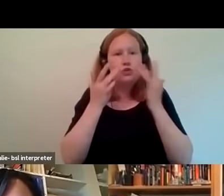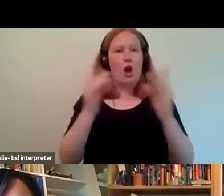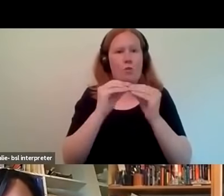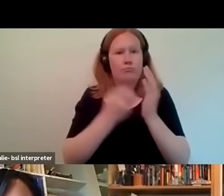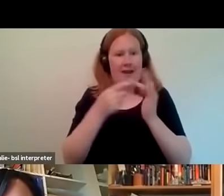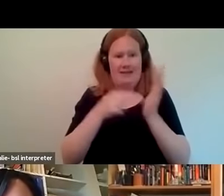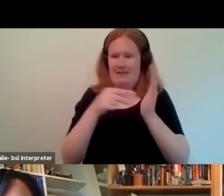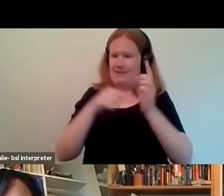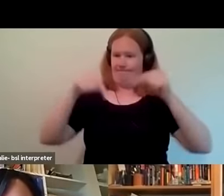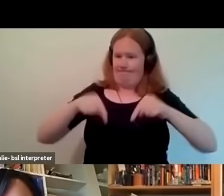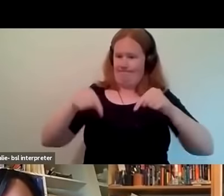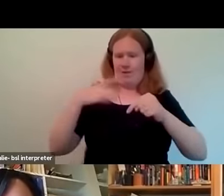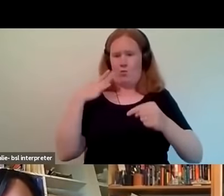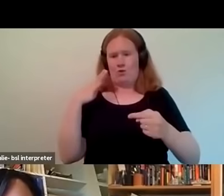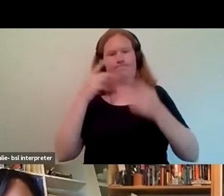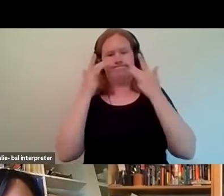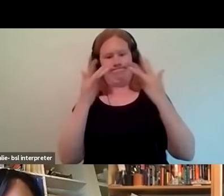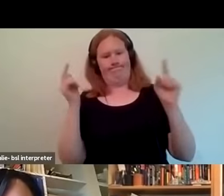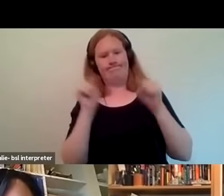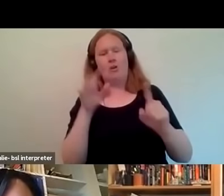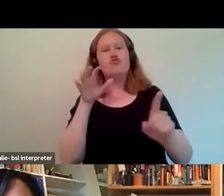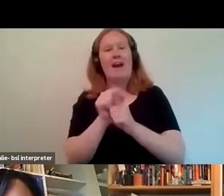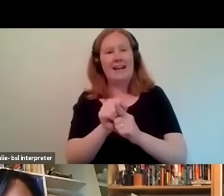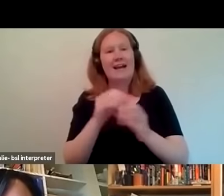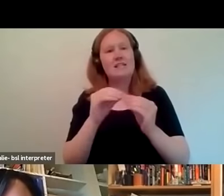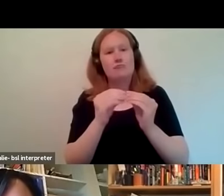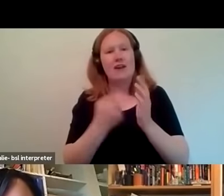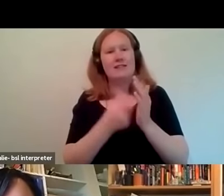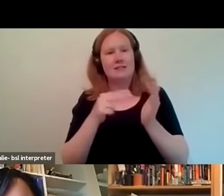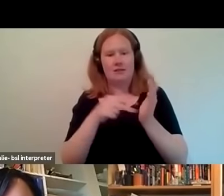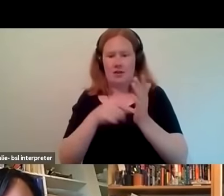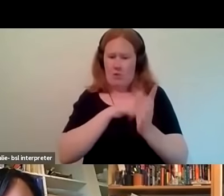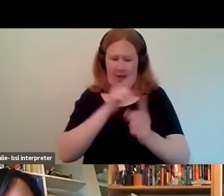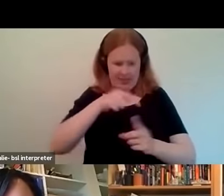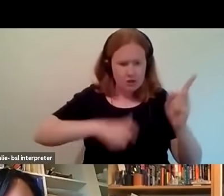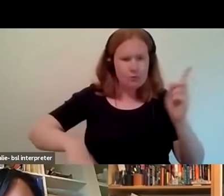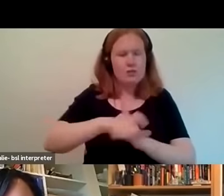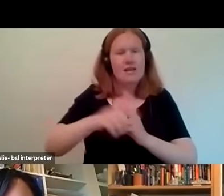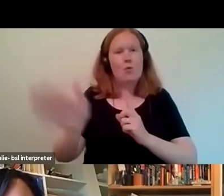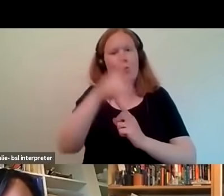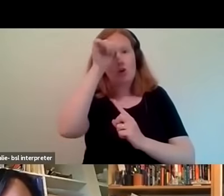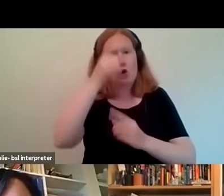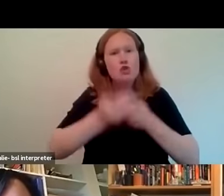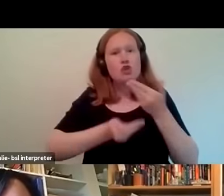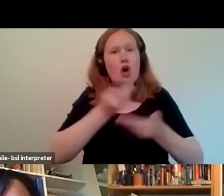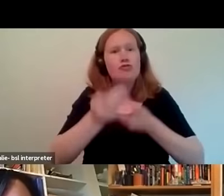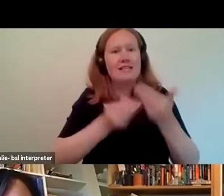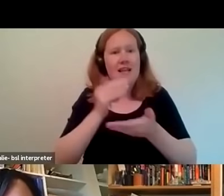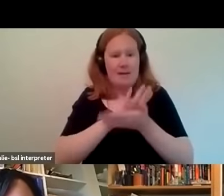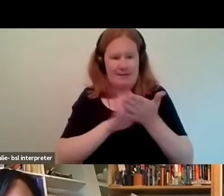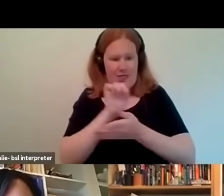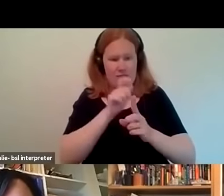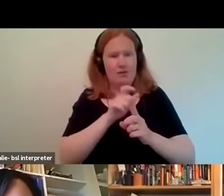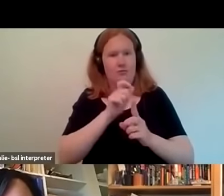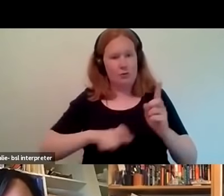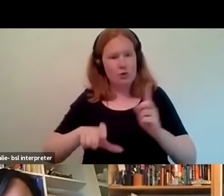doing that through working with the community to tell those stories because it's a community that know these stories and helping us shape this project and we've